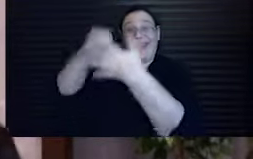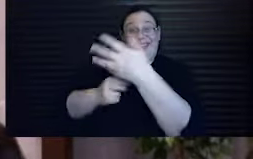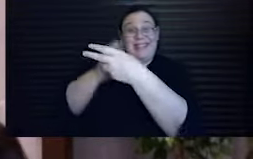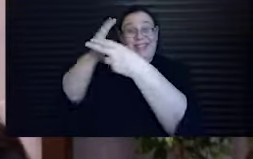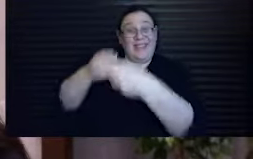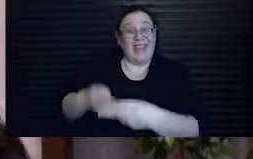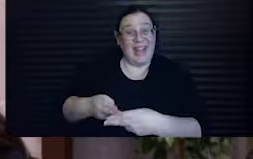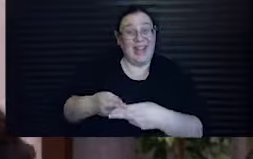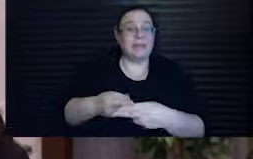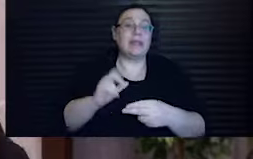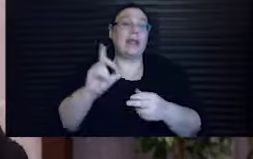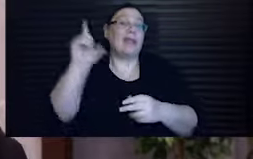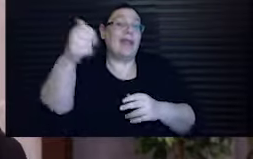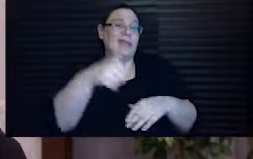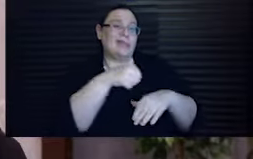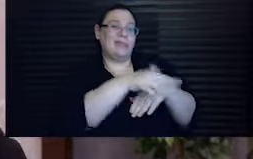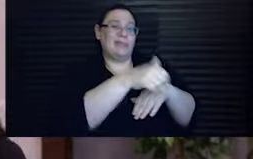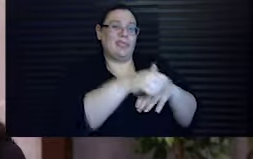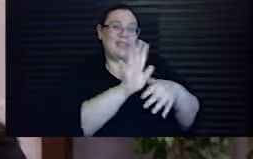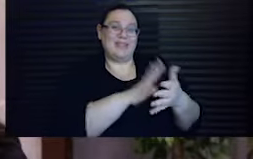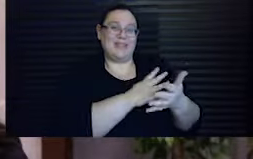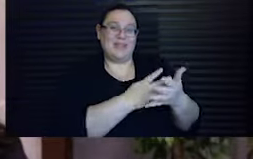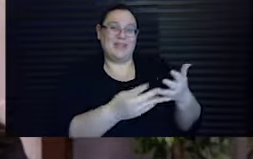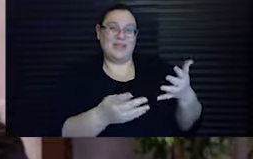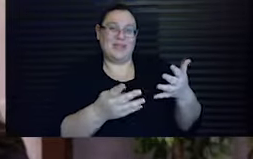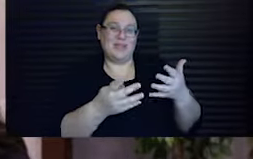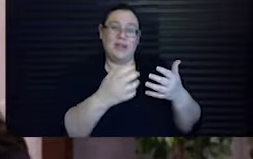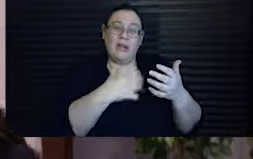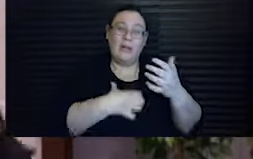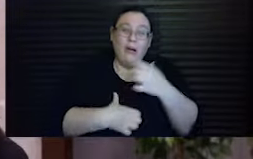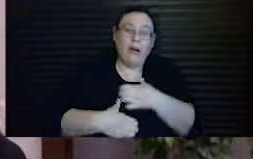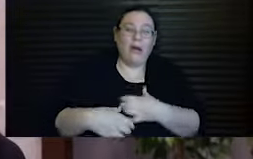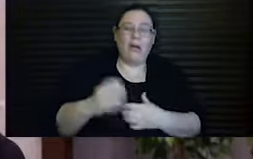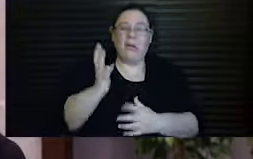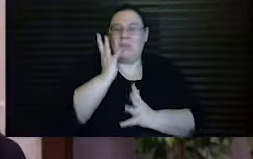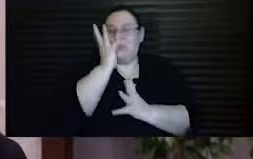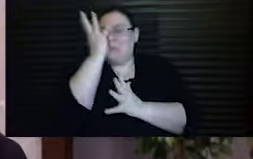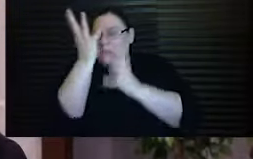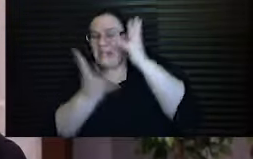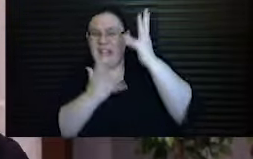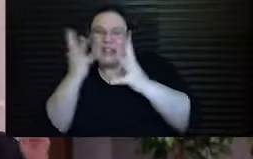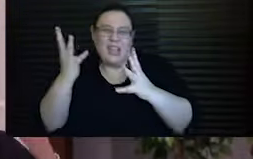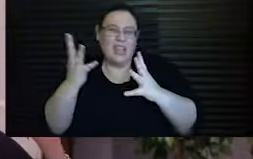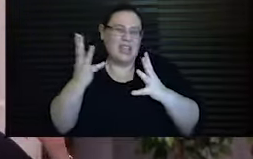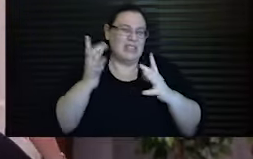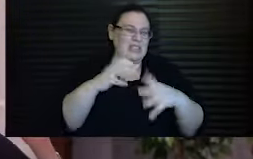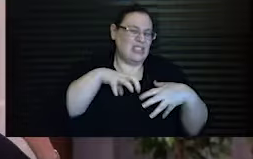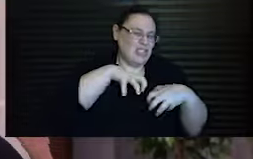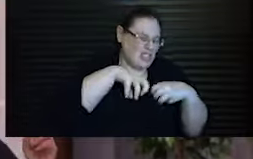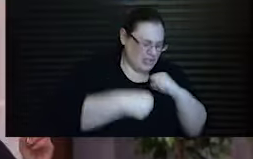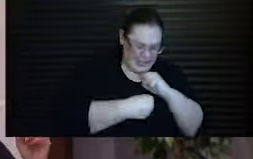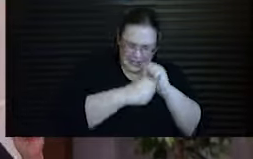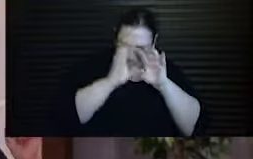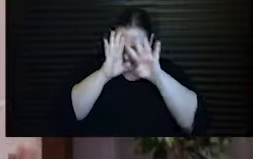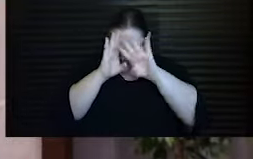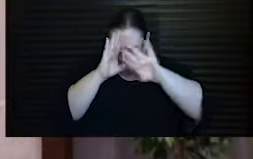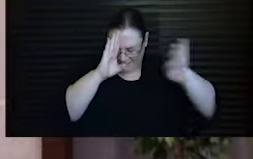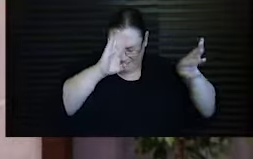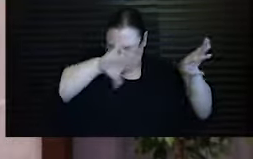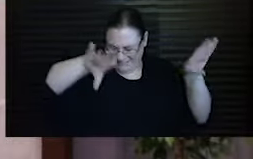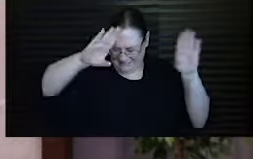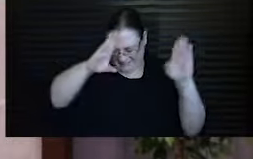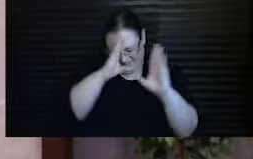deportation schedules. Through hunger and humiliation, through illness and grief, they became singularly focused on